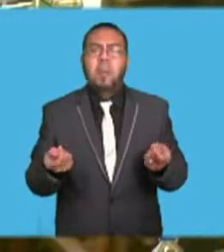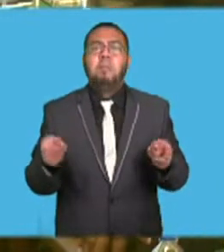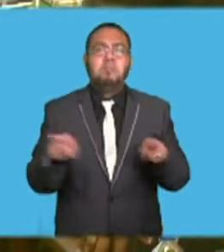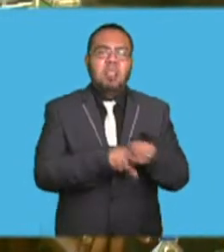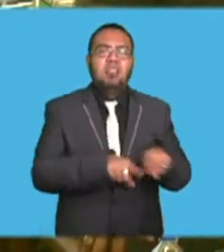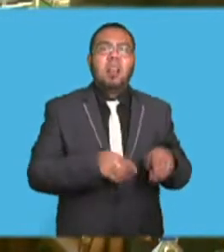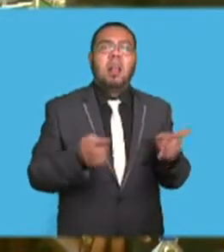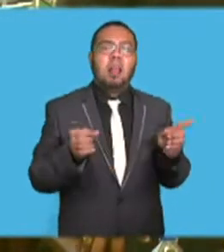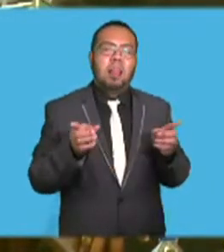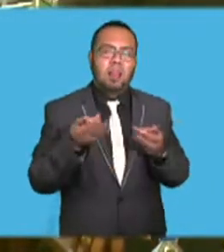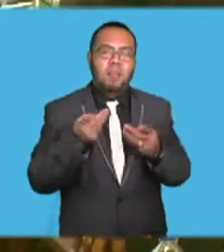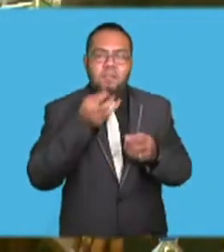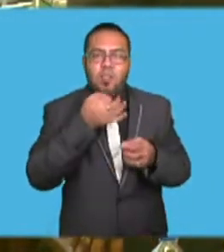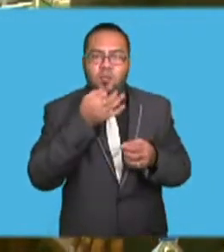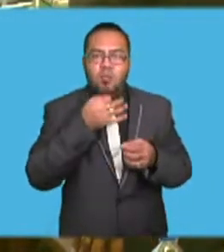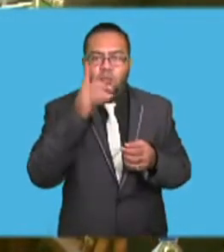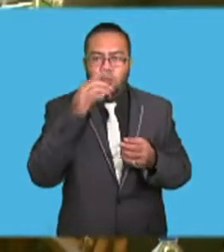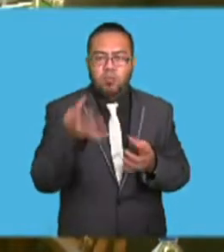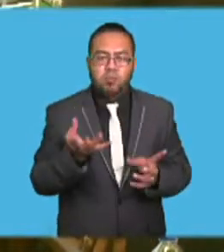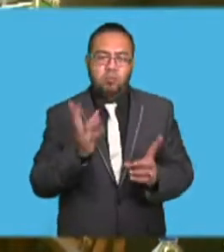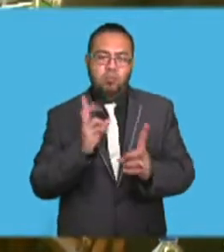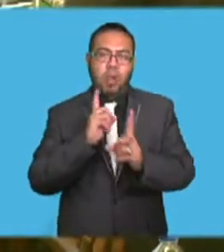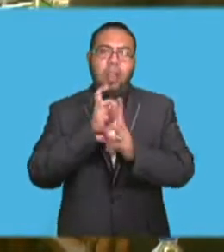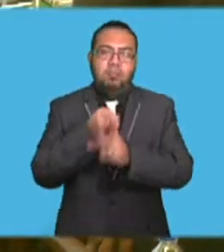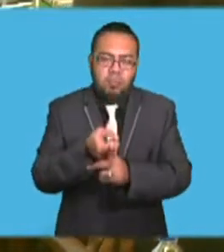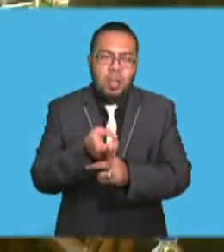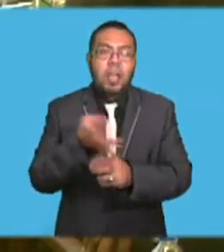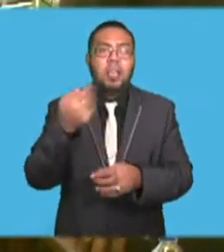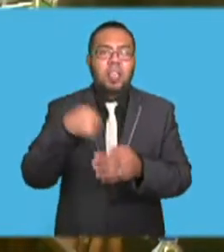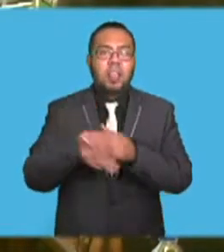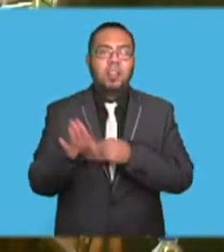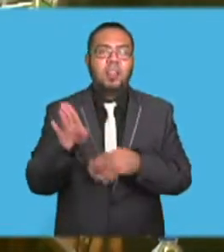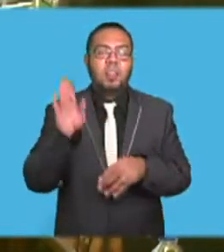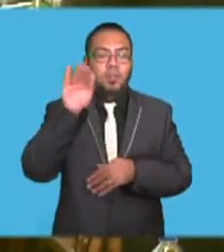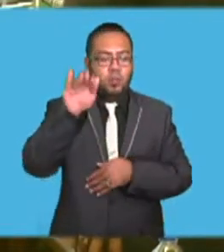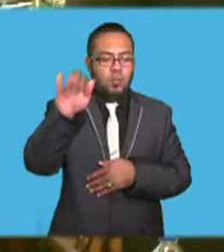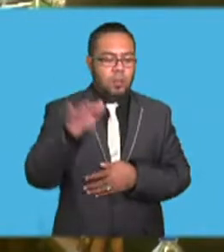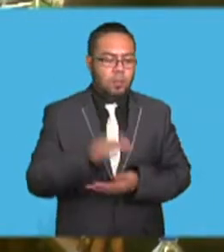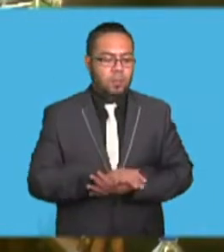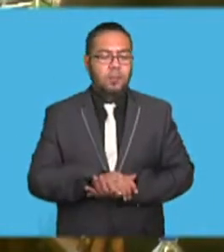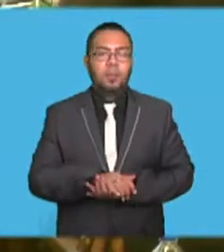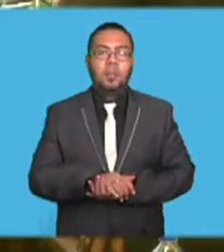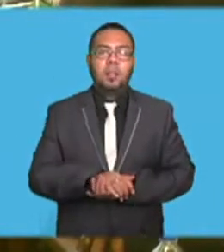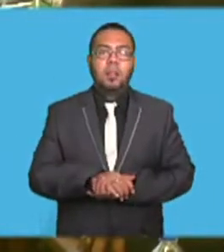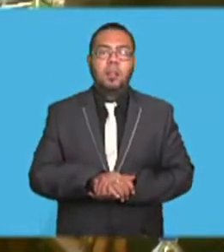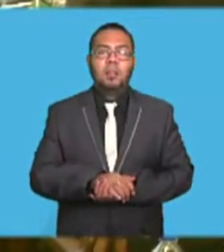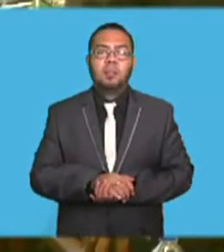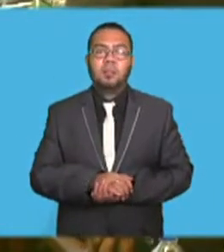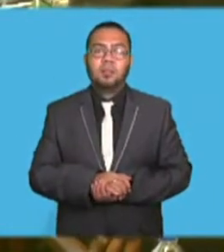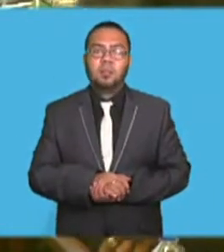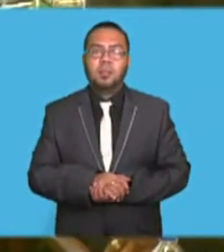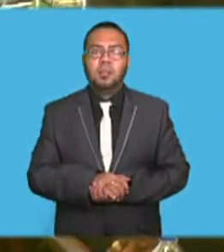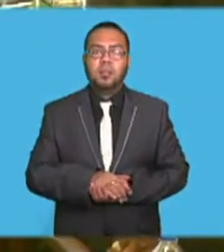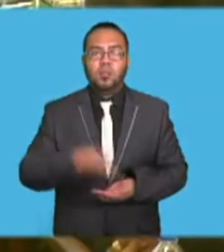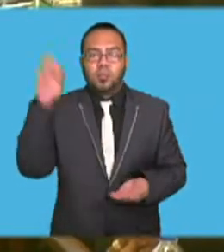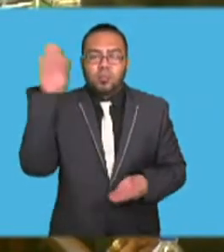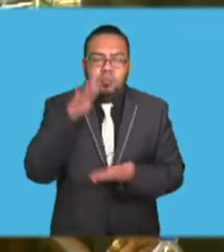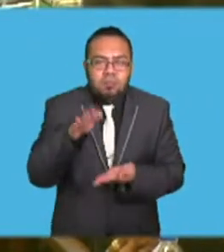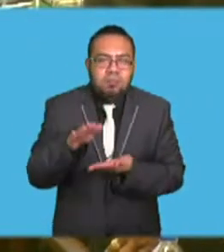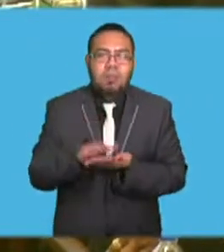future. And, of course, we are small emitters, but we still have a role to play, and we have made our commitments.